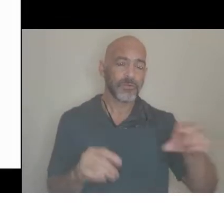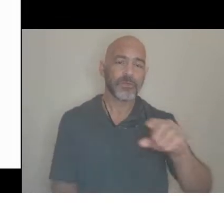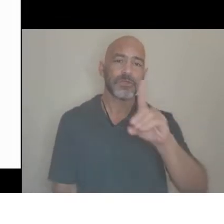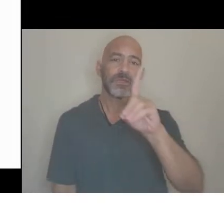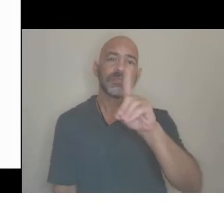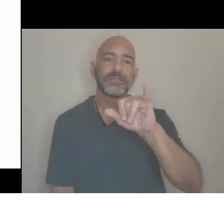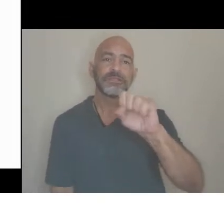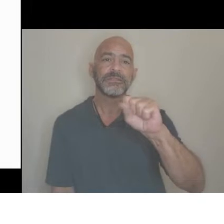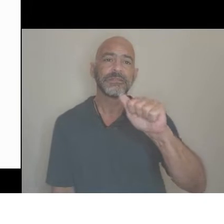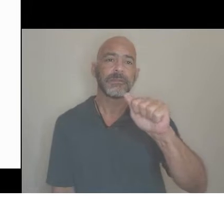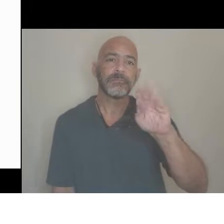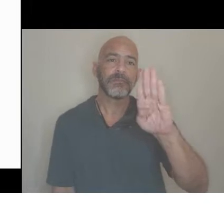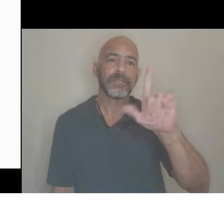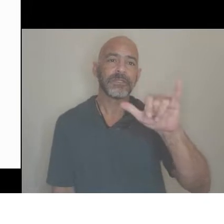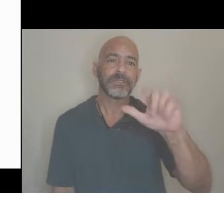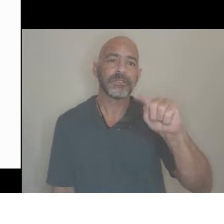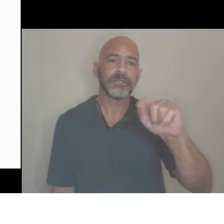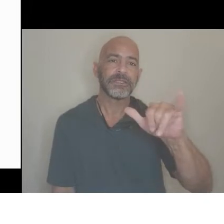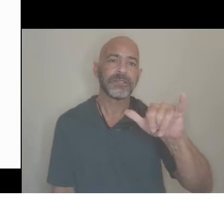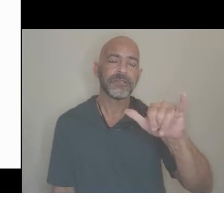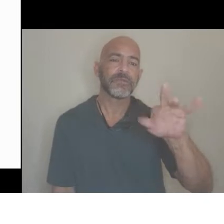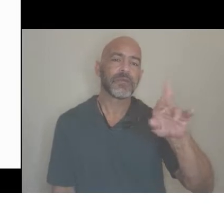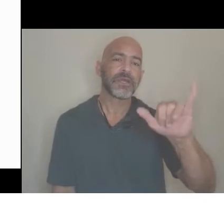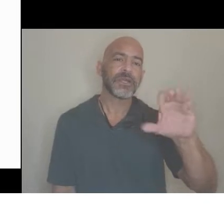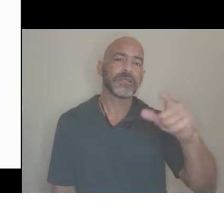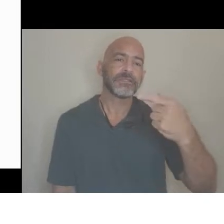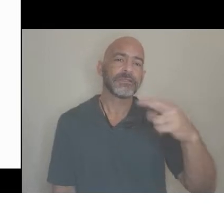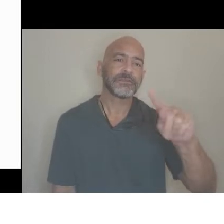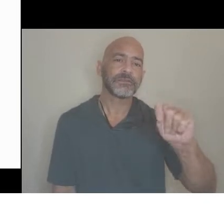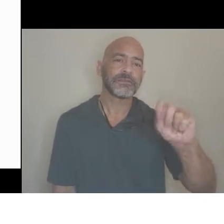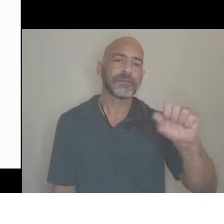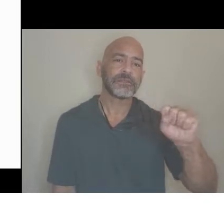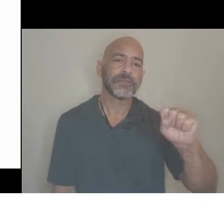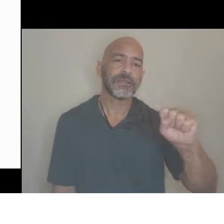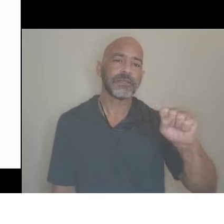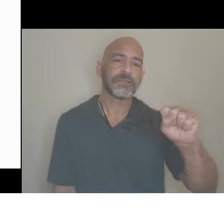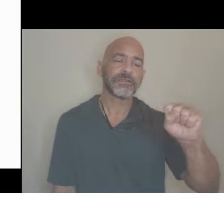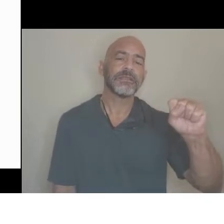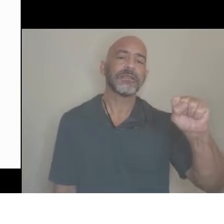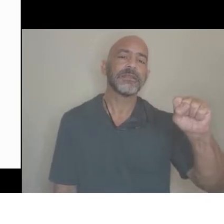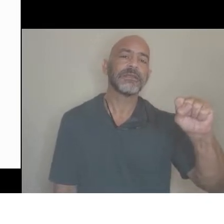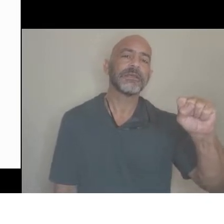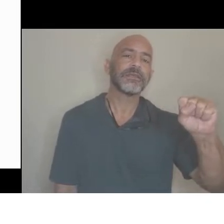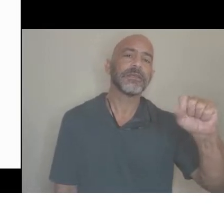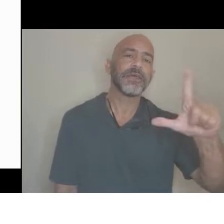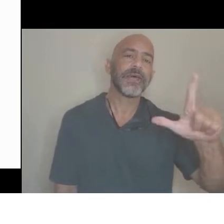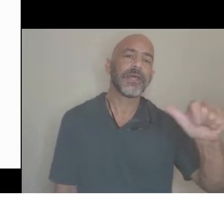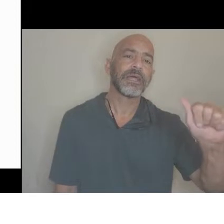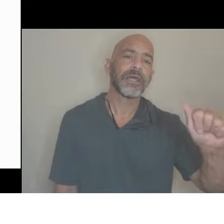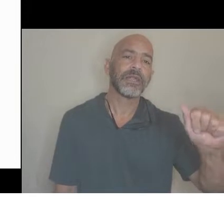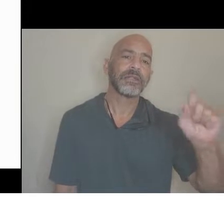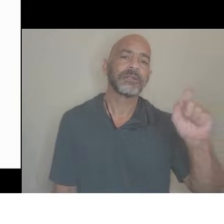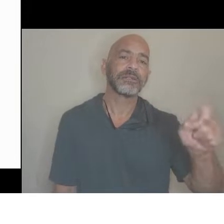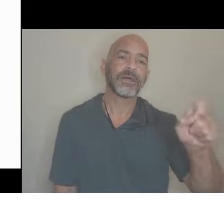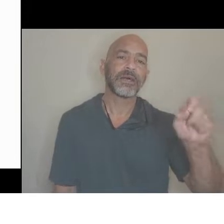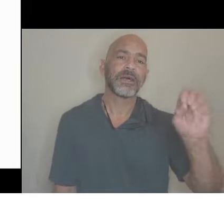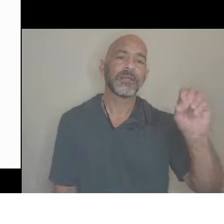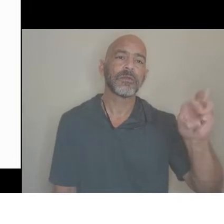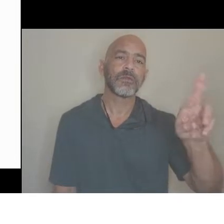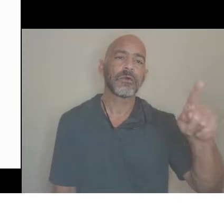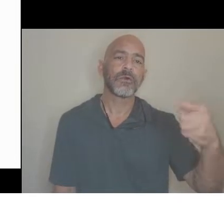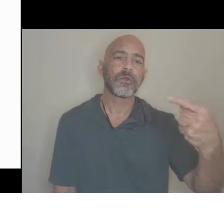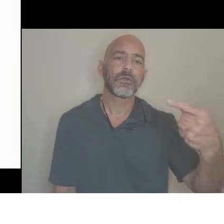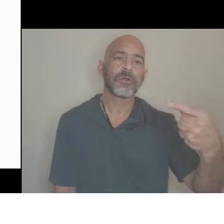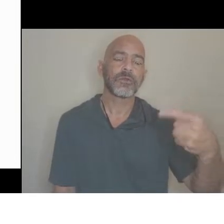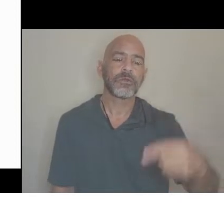.org. So that's d-i-s-a-b-i-l-i-t-y